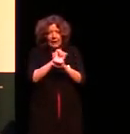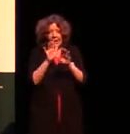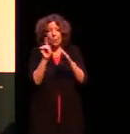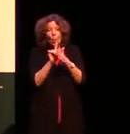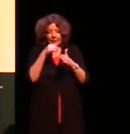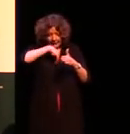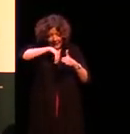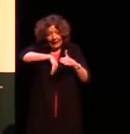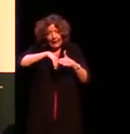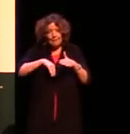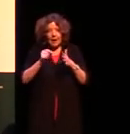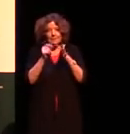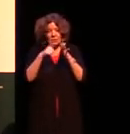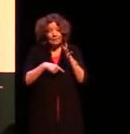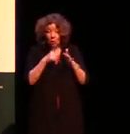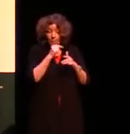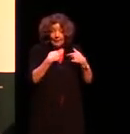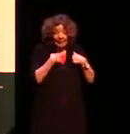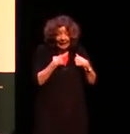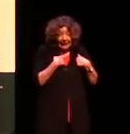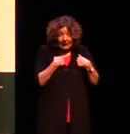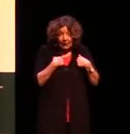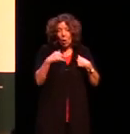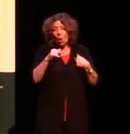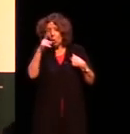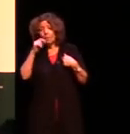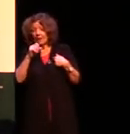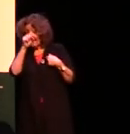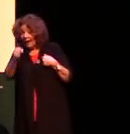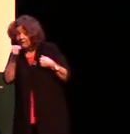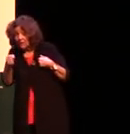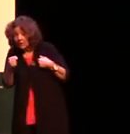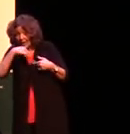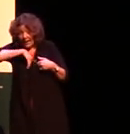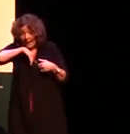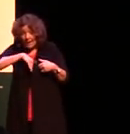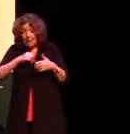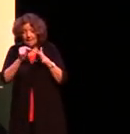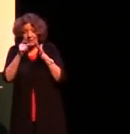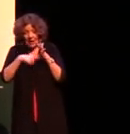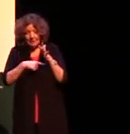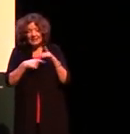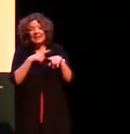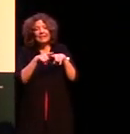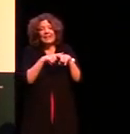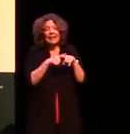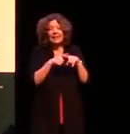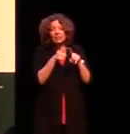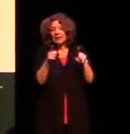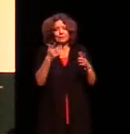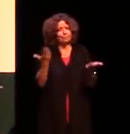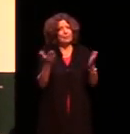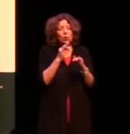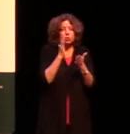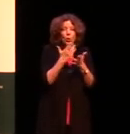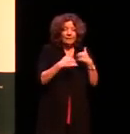right it could be me or it could be the elephant and in the English sentence it's ambiguous as to